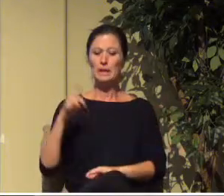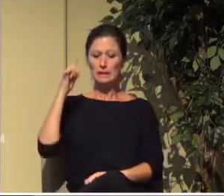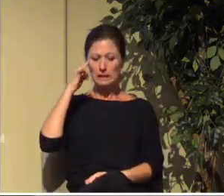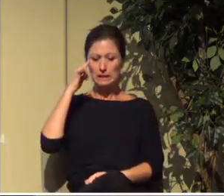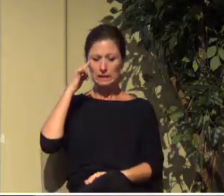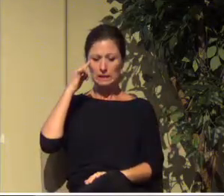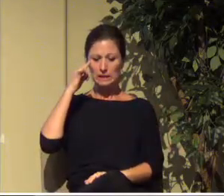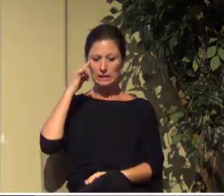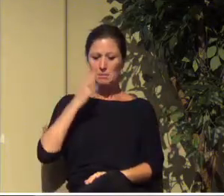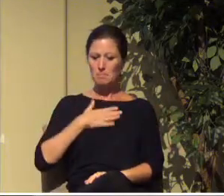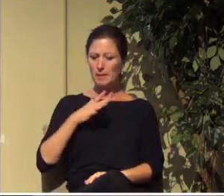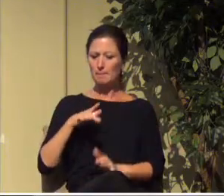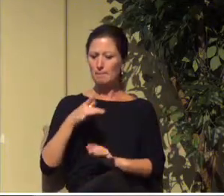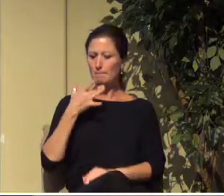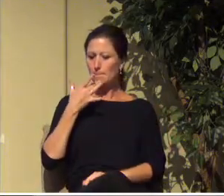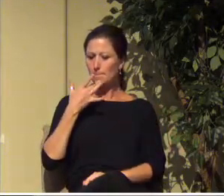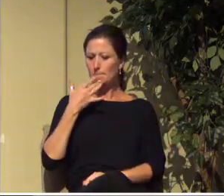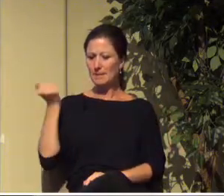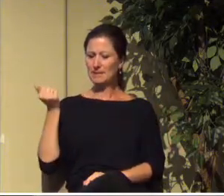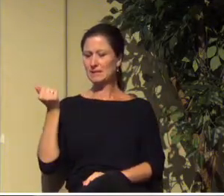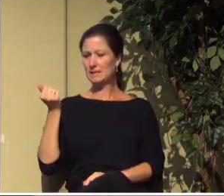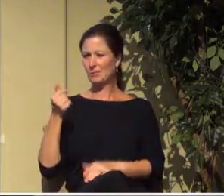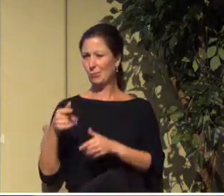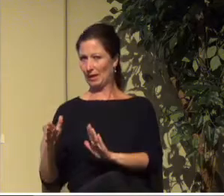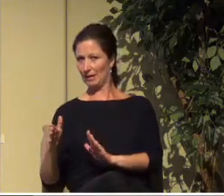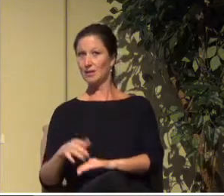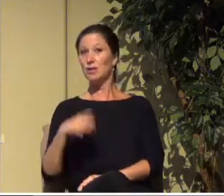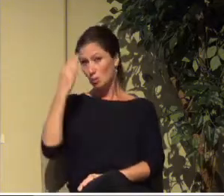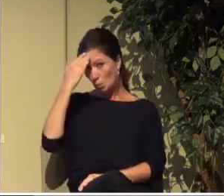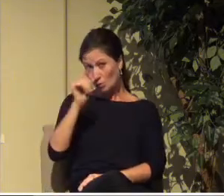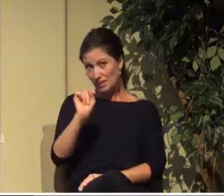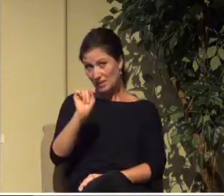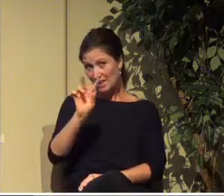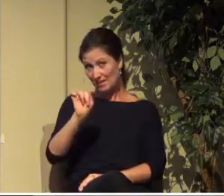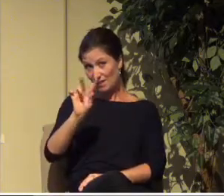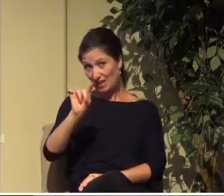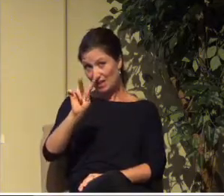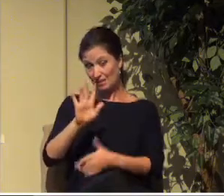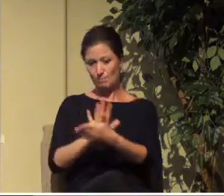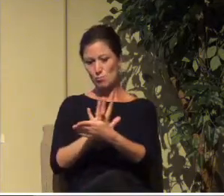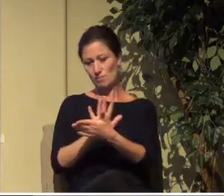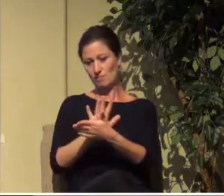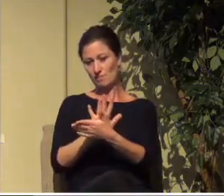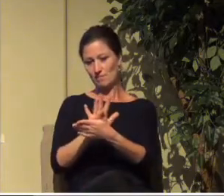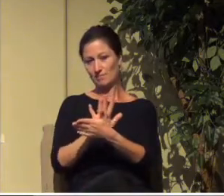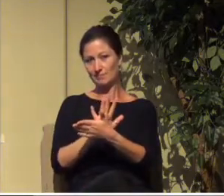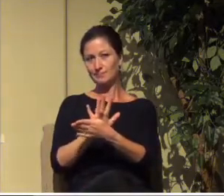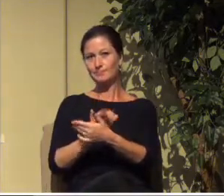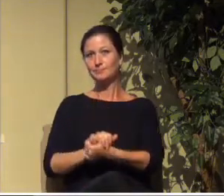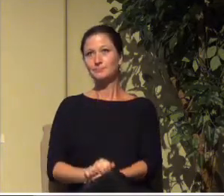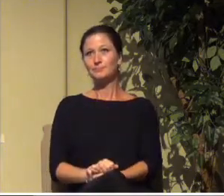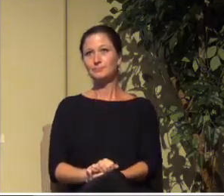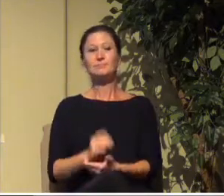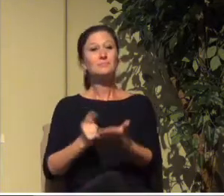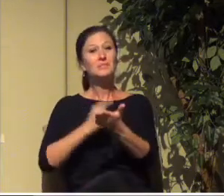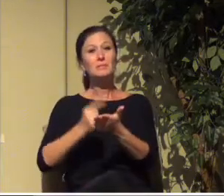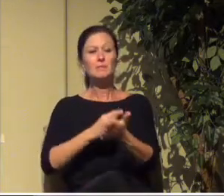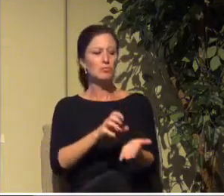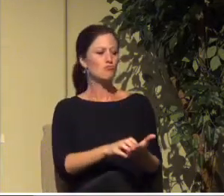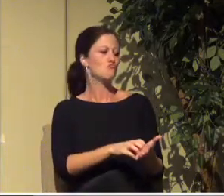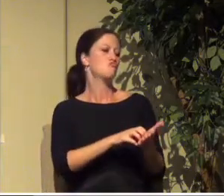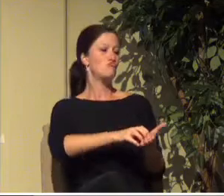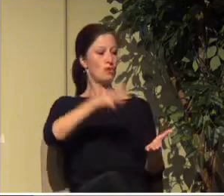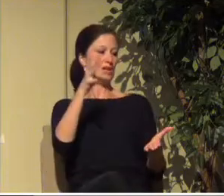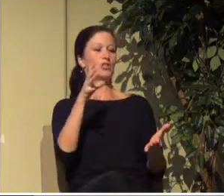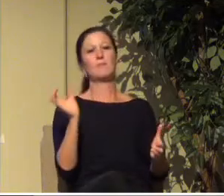describe it this way. In TV shows or movies, there are situations where a rich and powerful person can